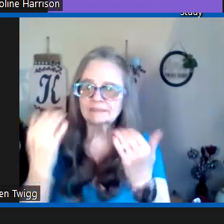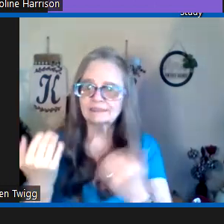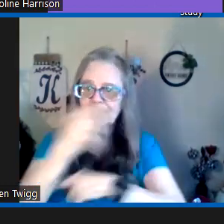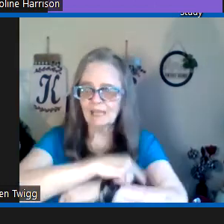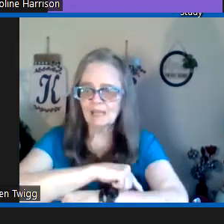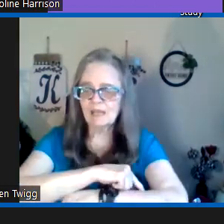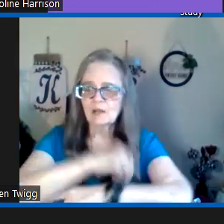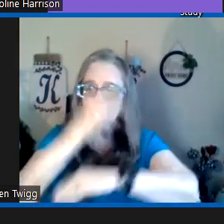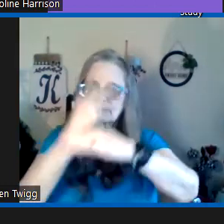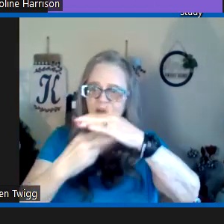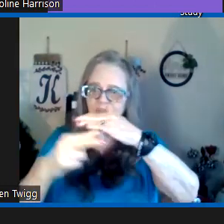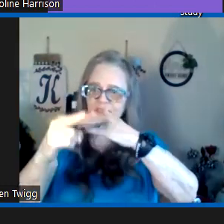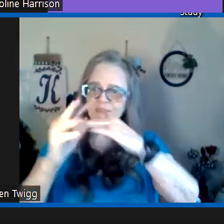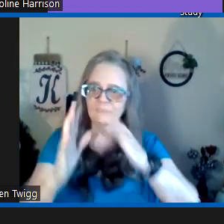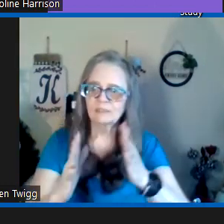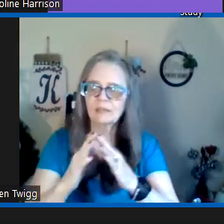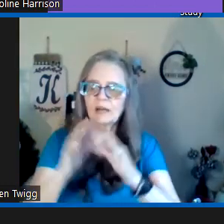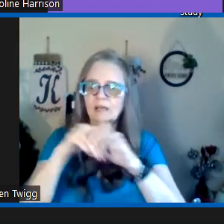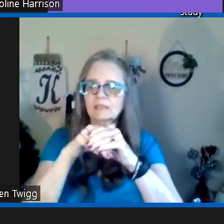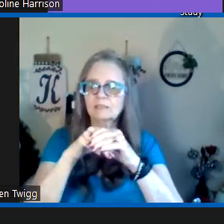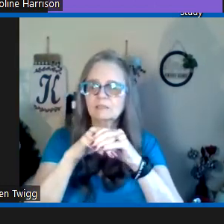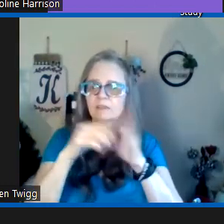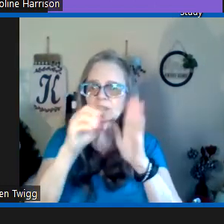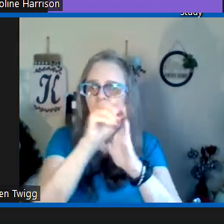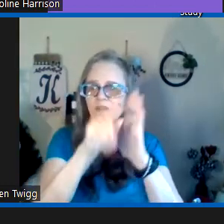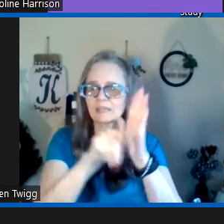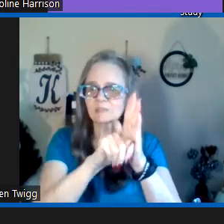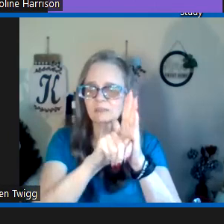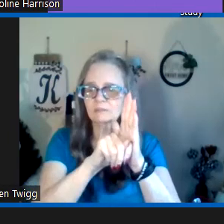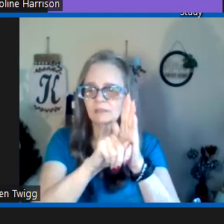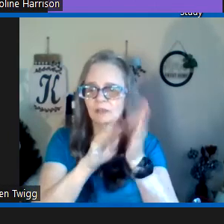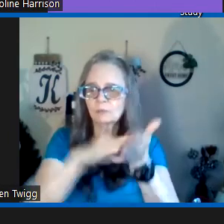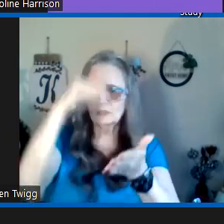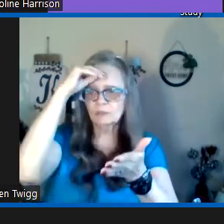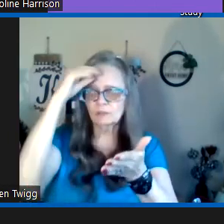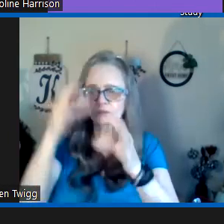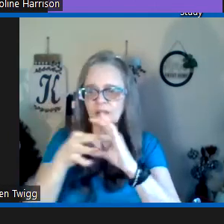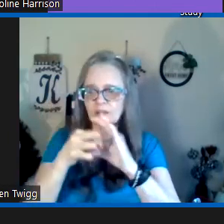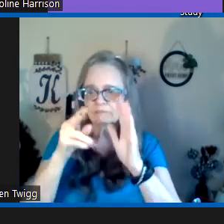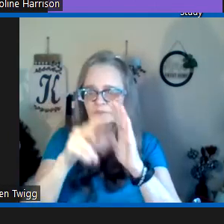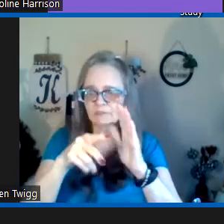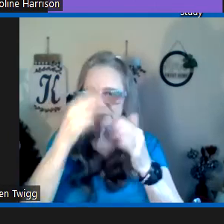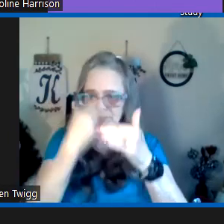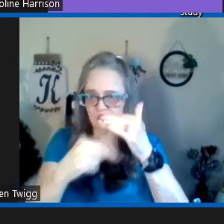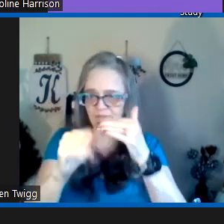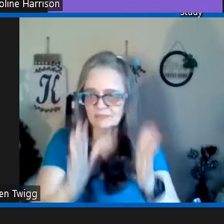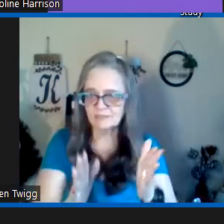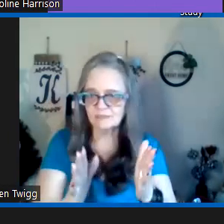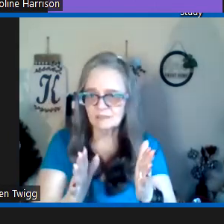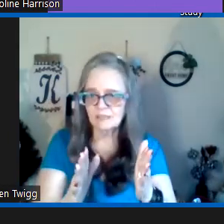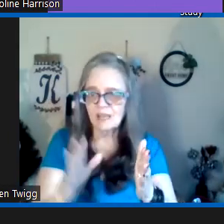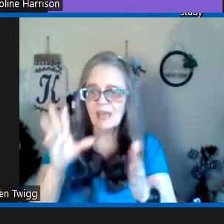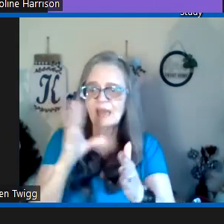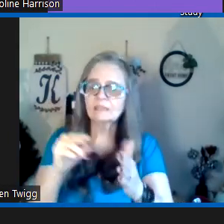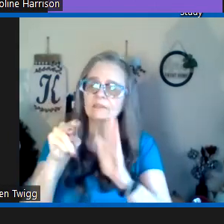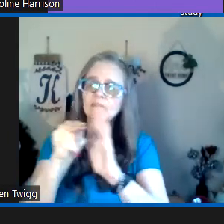today prophets uh in the old testament we learn of the prophets